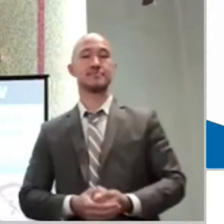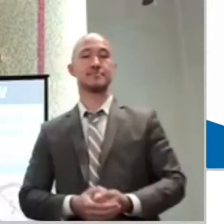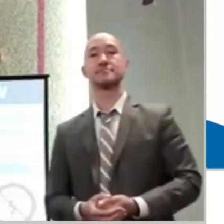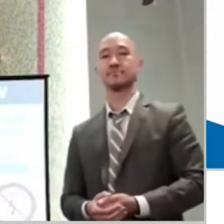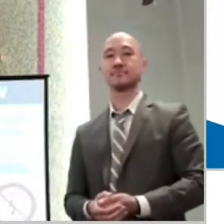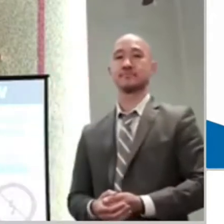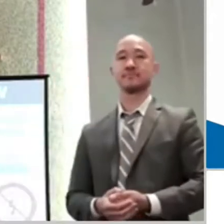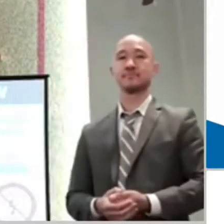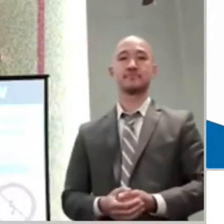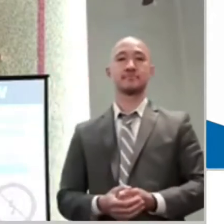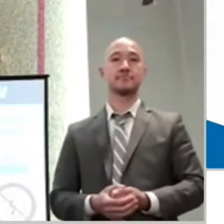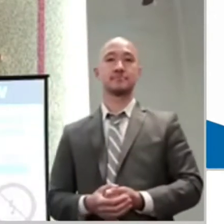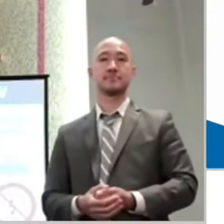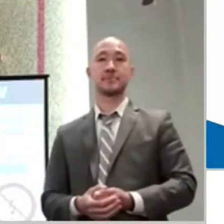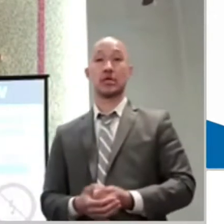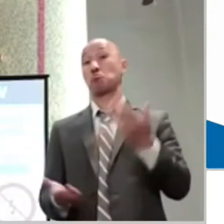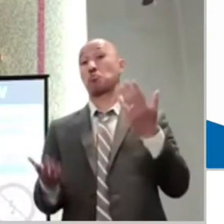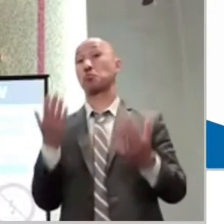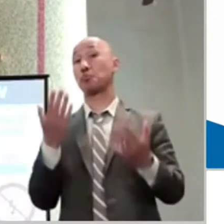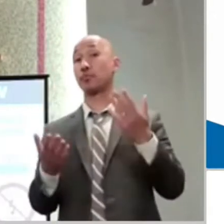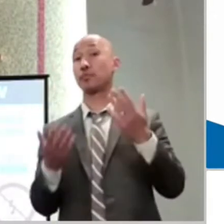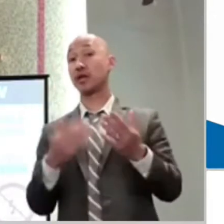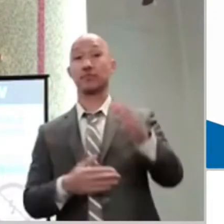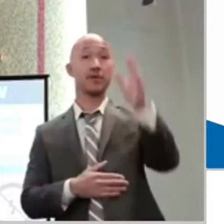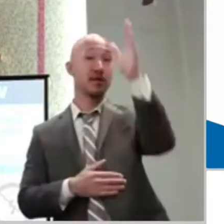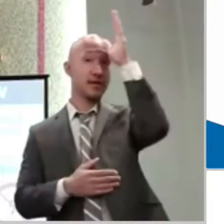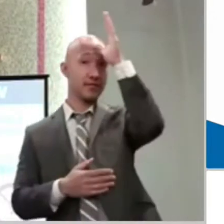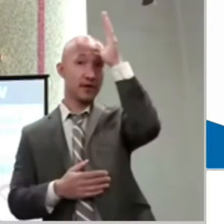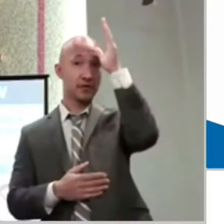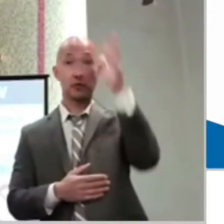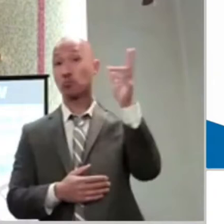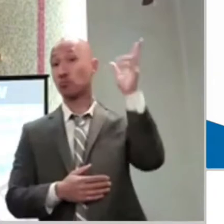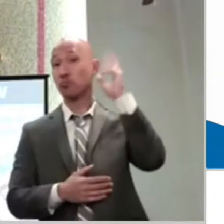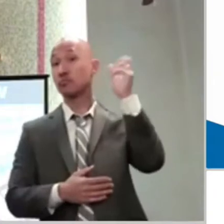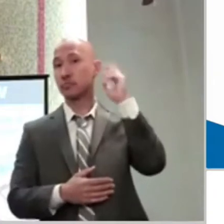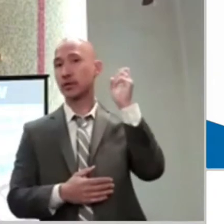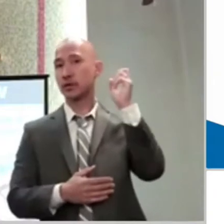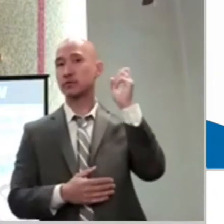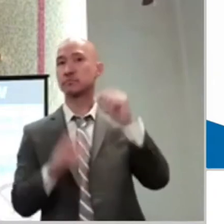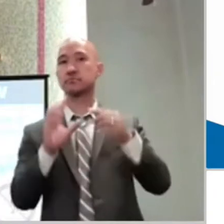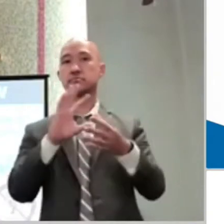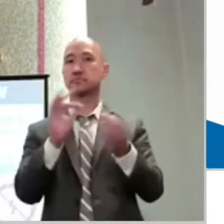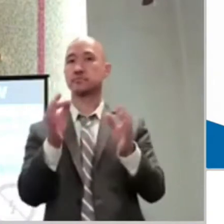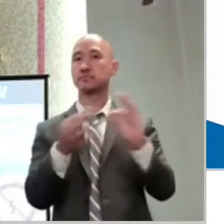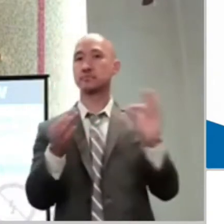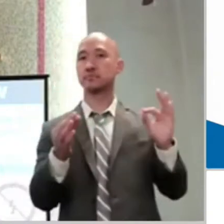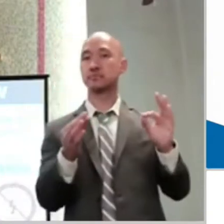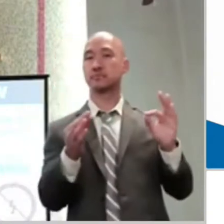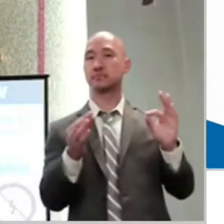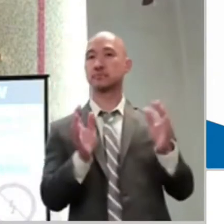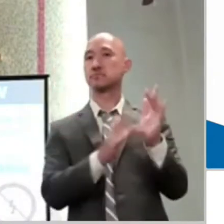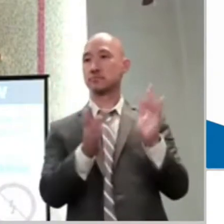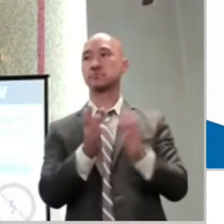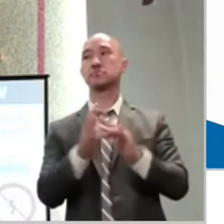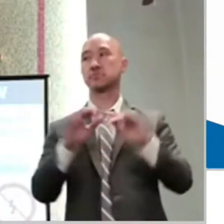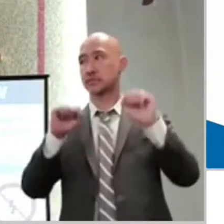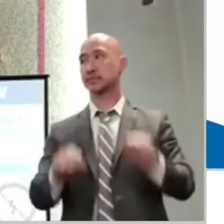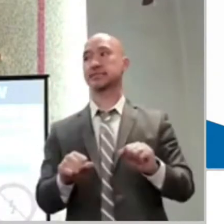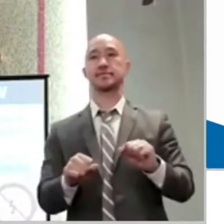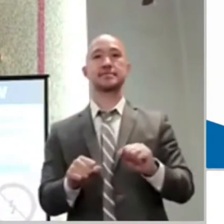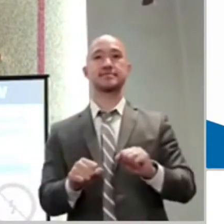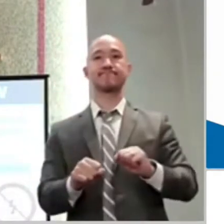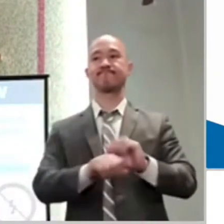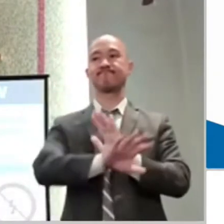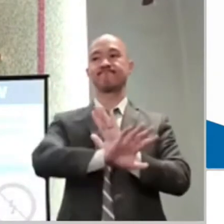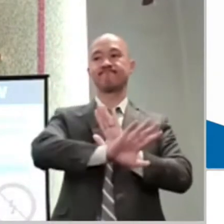had heard about Jesus, of course, as so many in his community had. And he was like, oh, great. You know, what an opportunity.